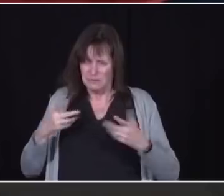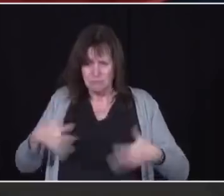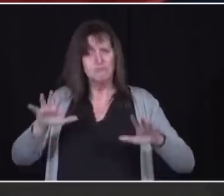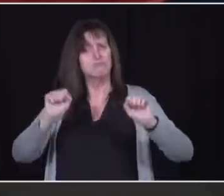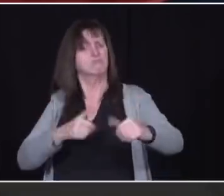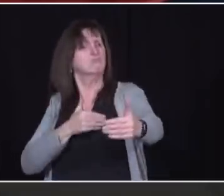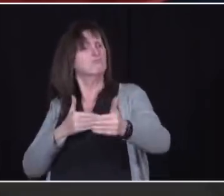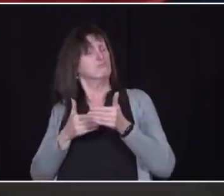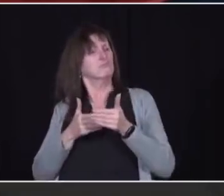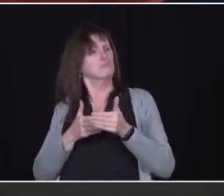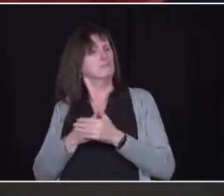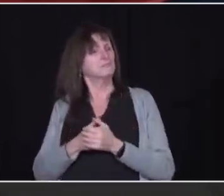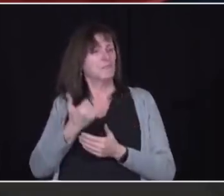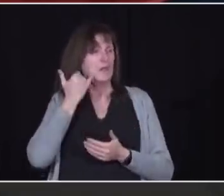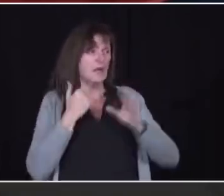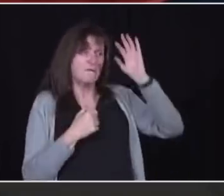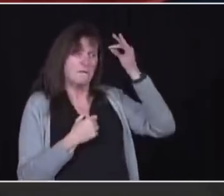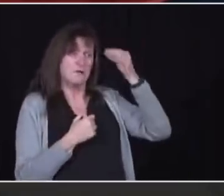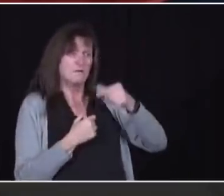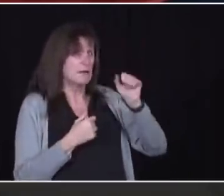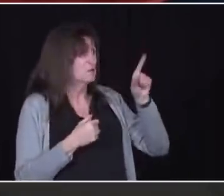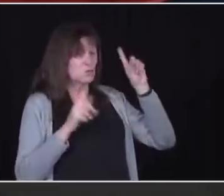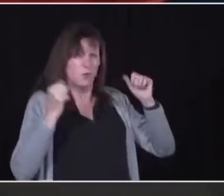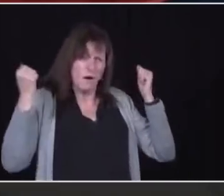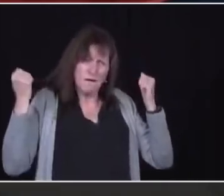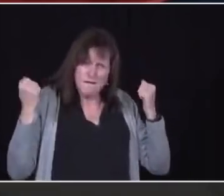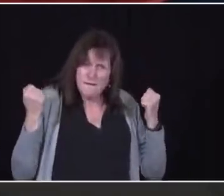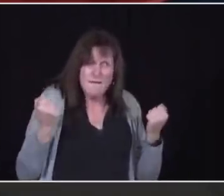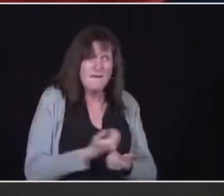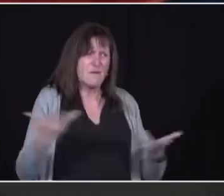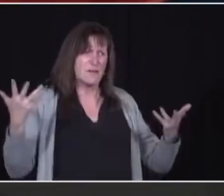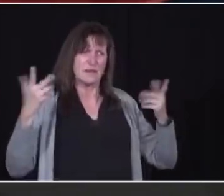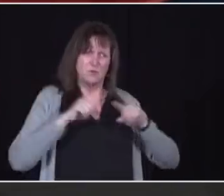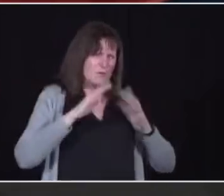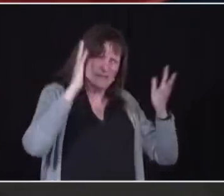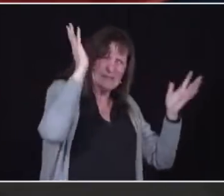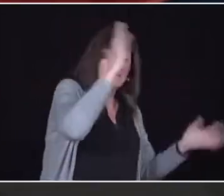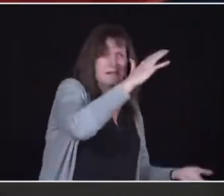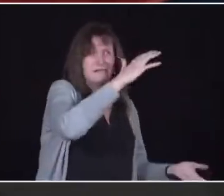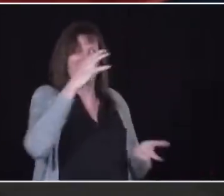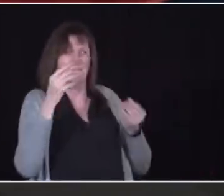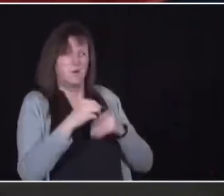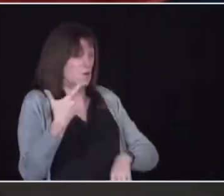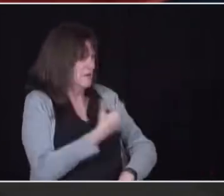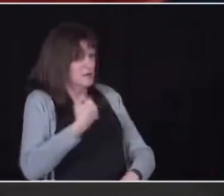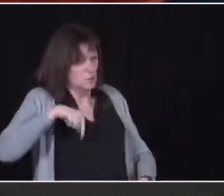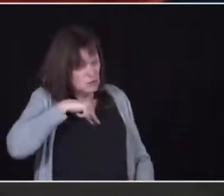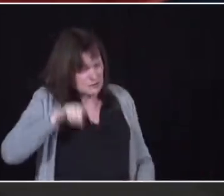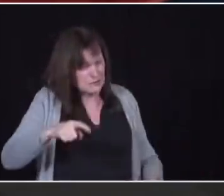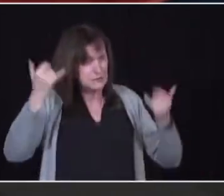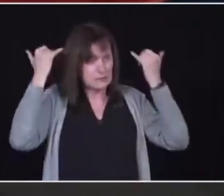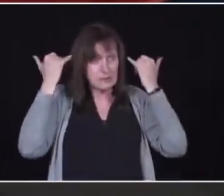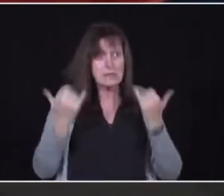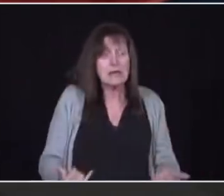government can do right now to get us more vaccines, we need to get them now. I can't emphasize that enough.